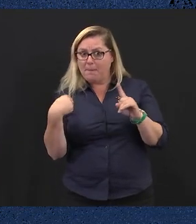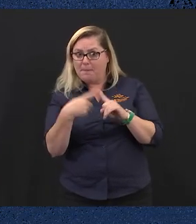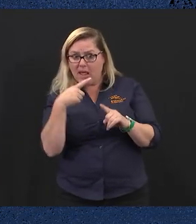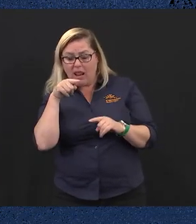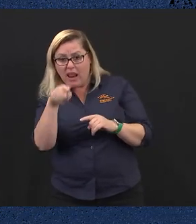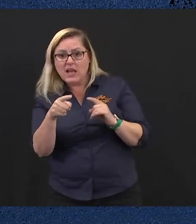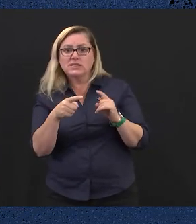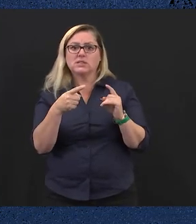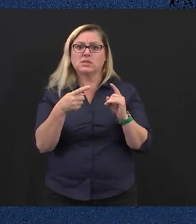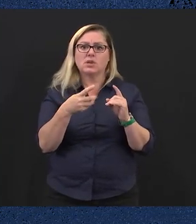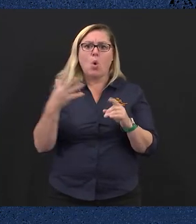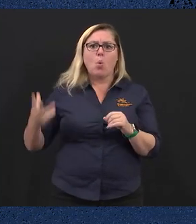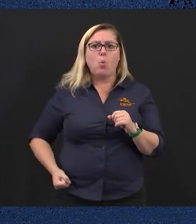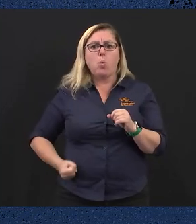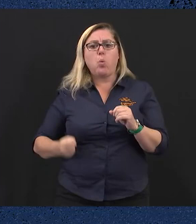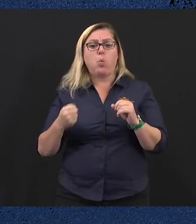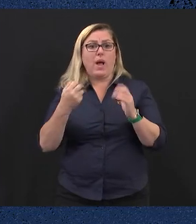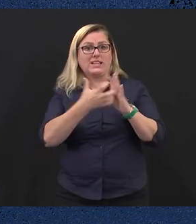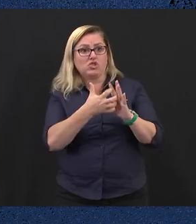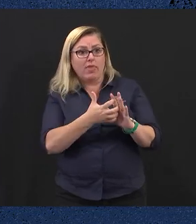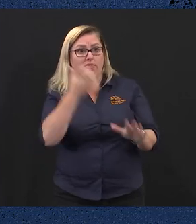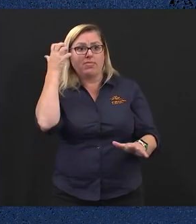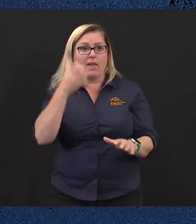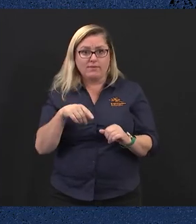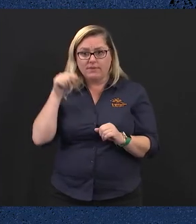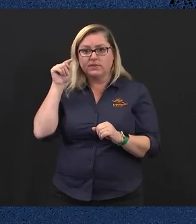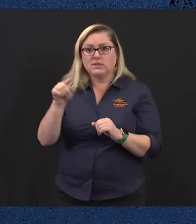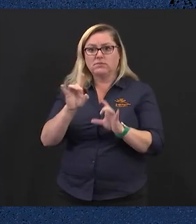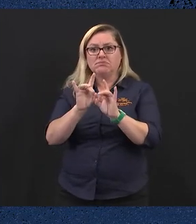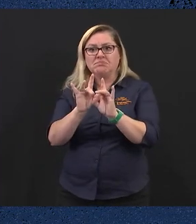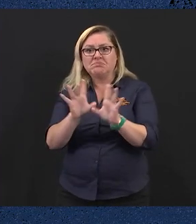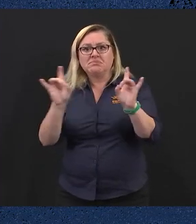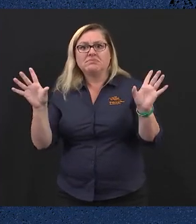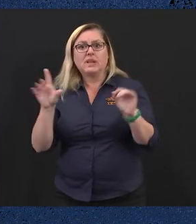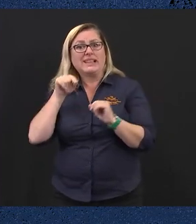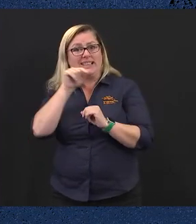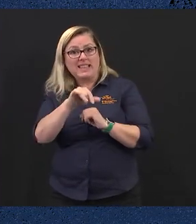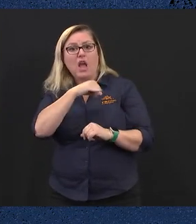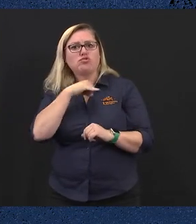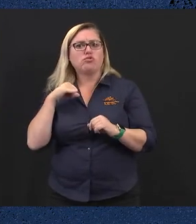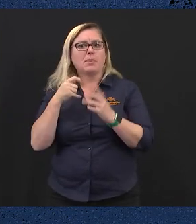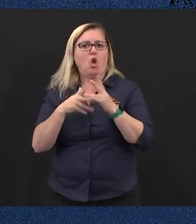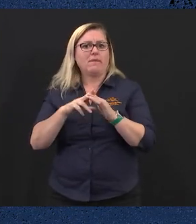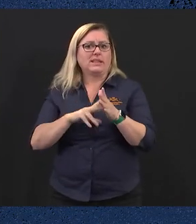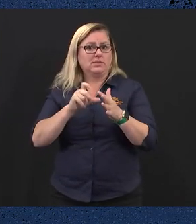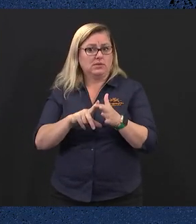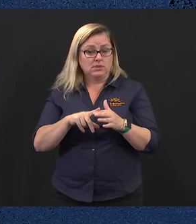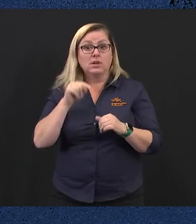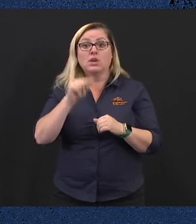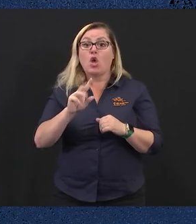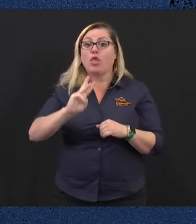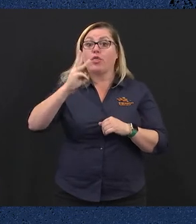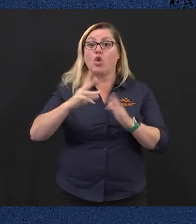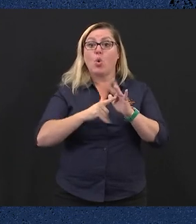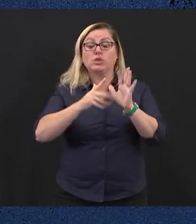a criminal offence to ensure workers' rights are protected. In its third term, the Government will continue to do what